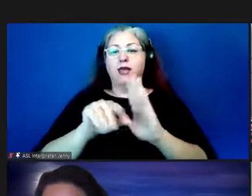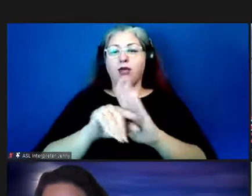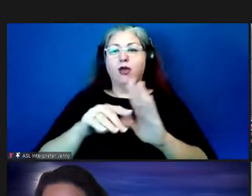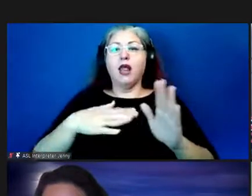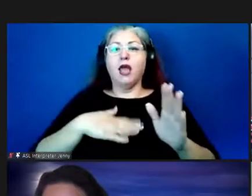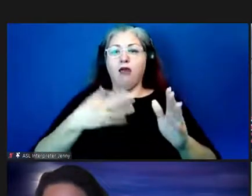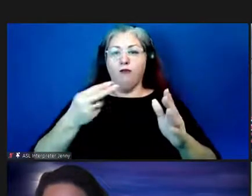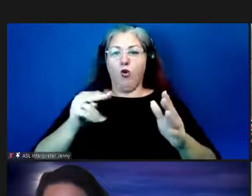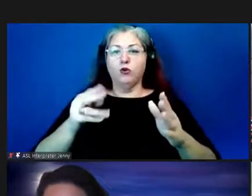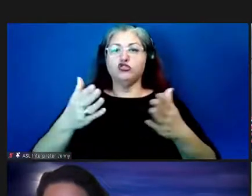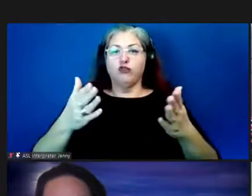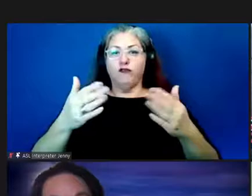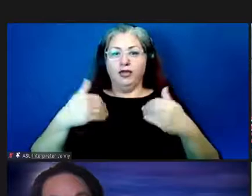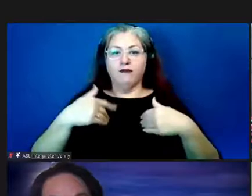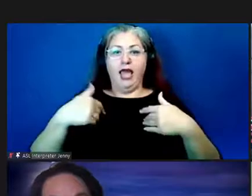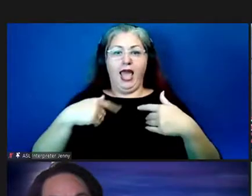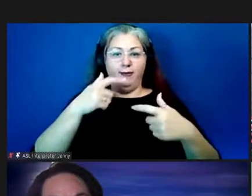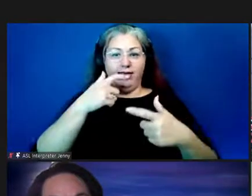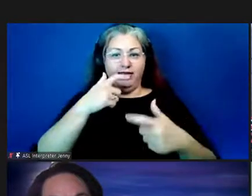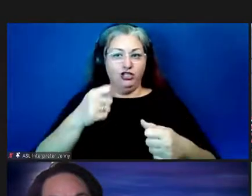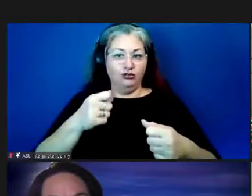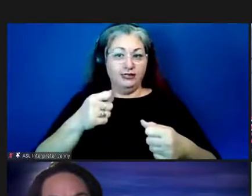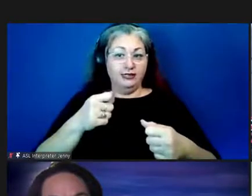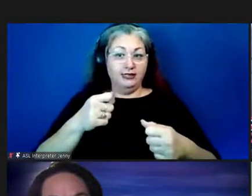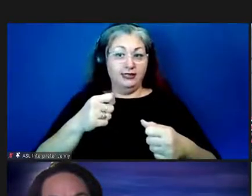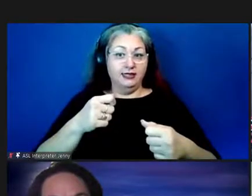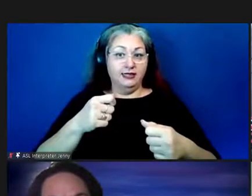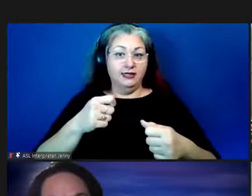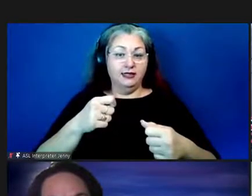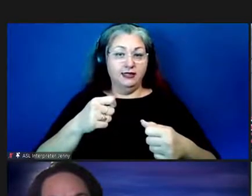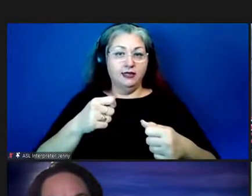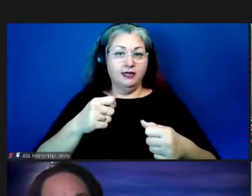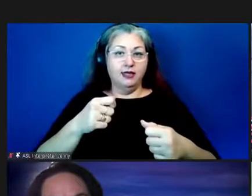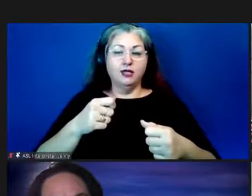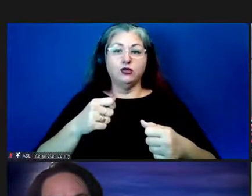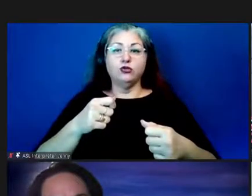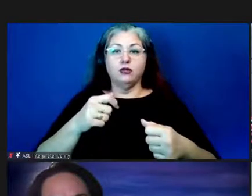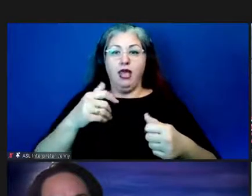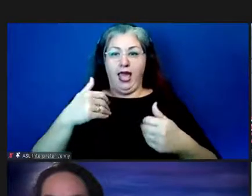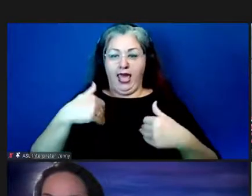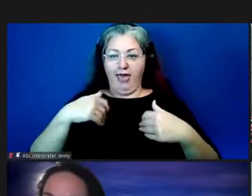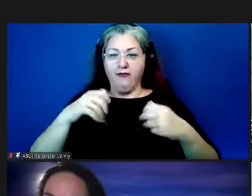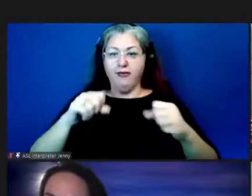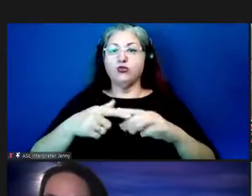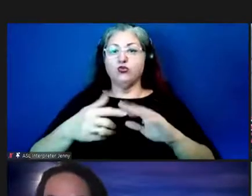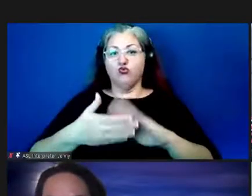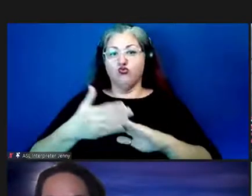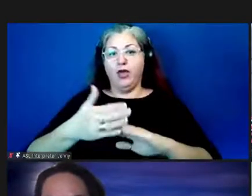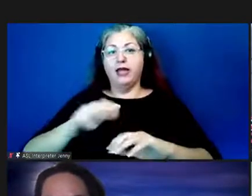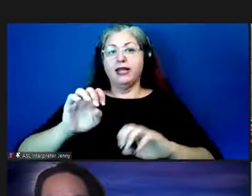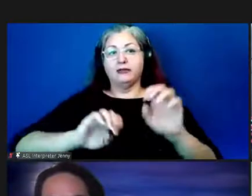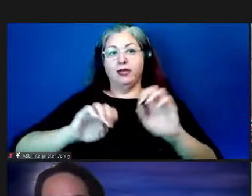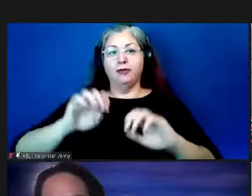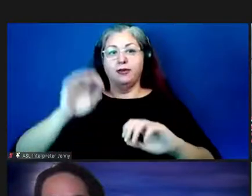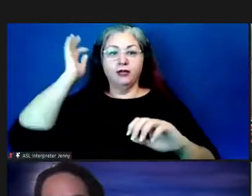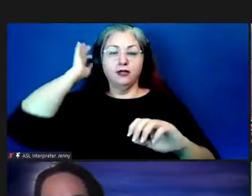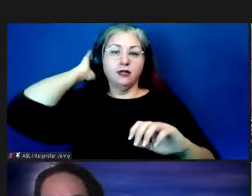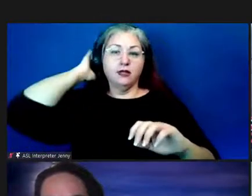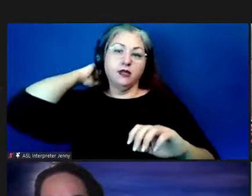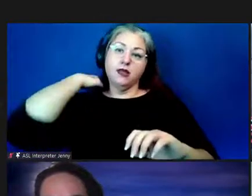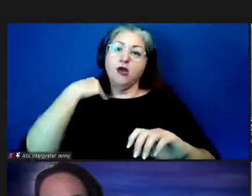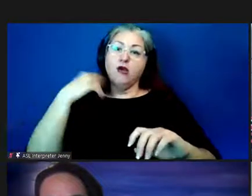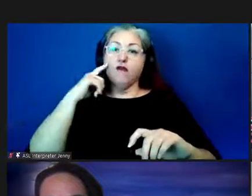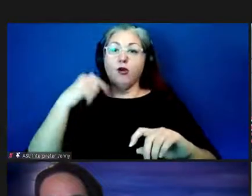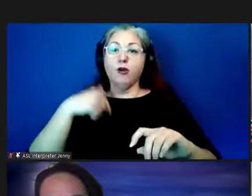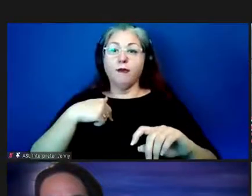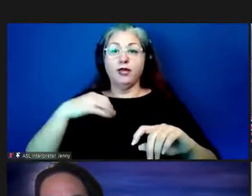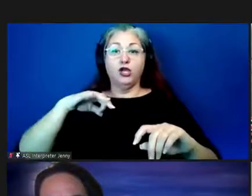servers so i would be interested and have the capacity to run the experiments i i think for me what